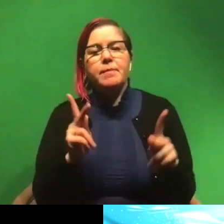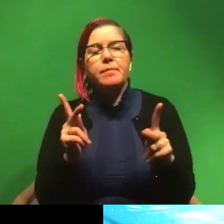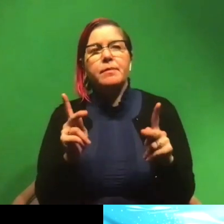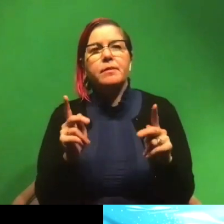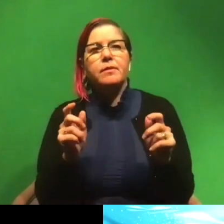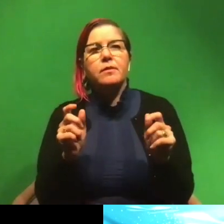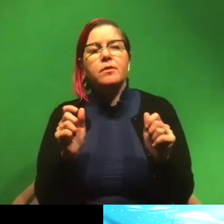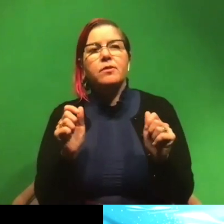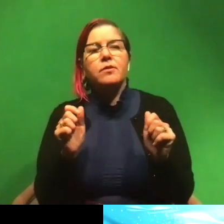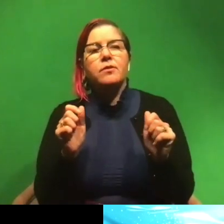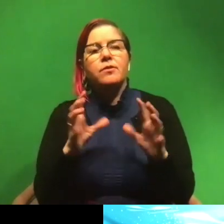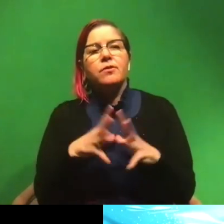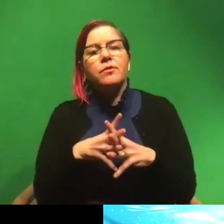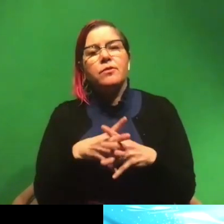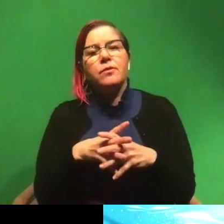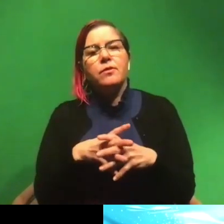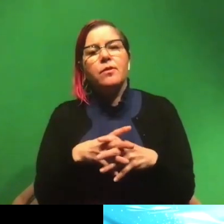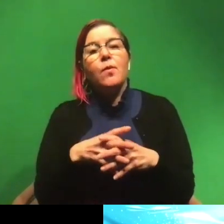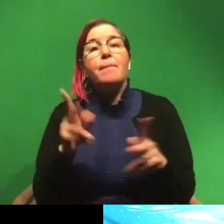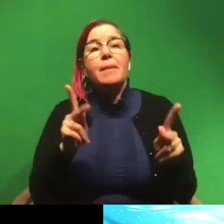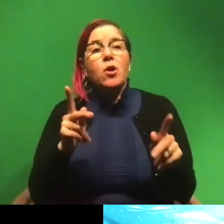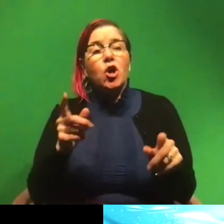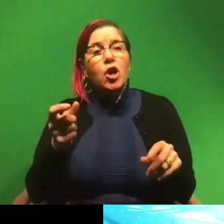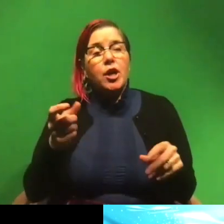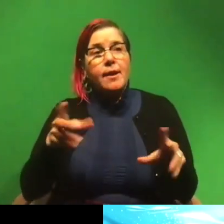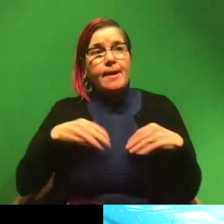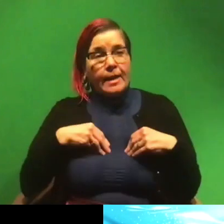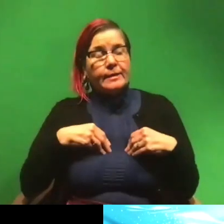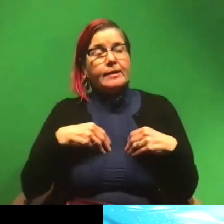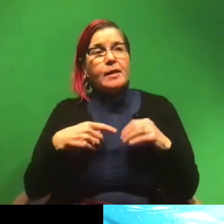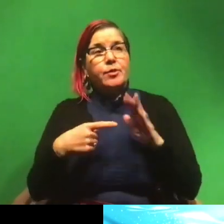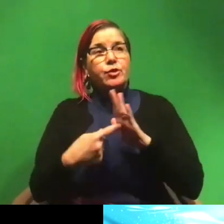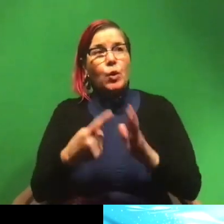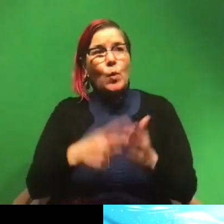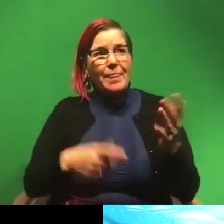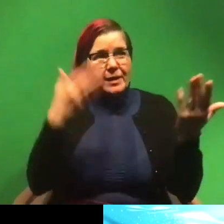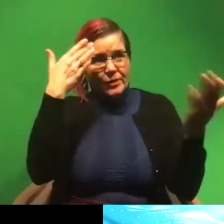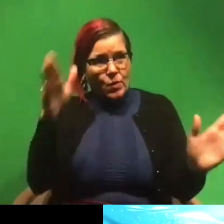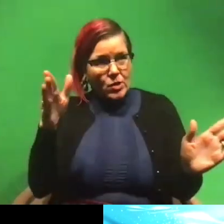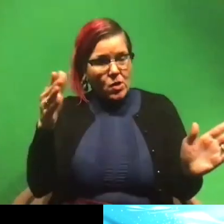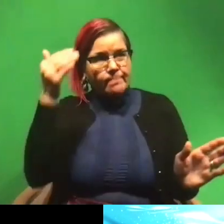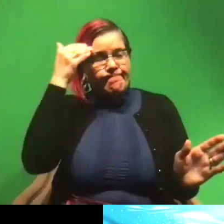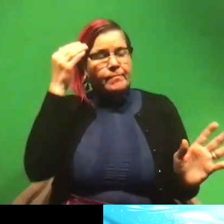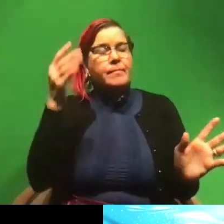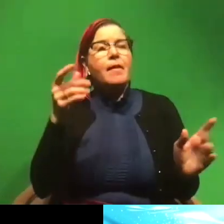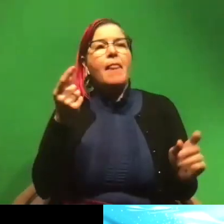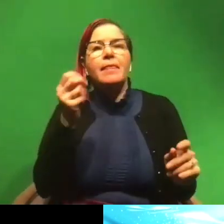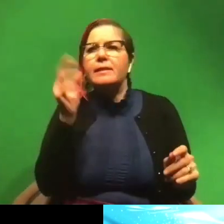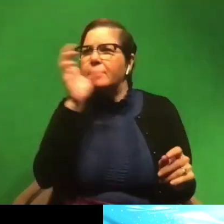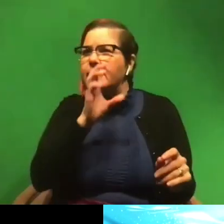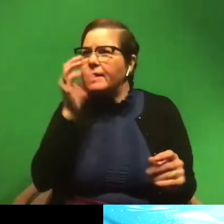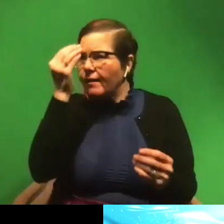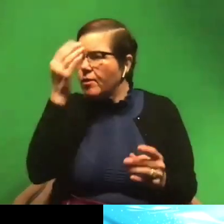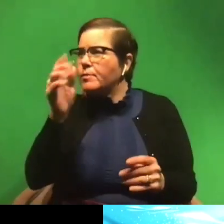acknowledge what they don't know and seek out information from people that